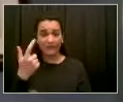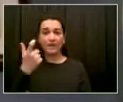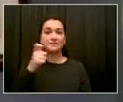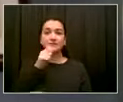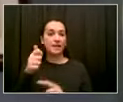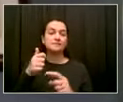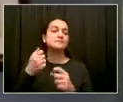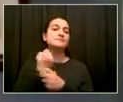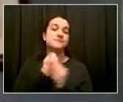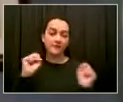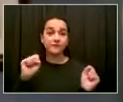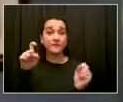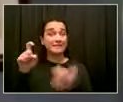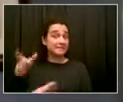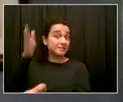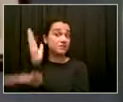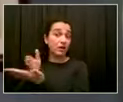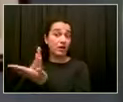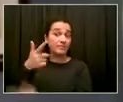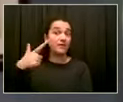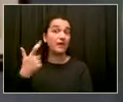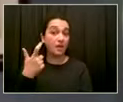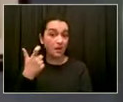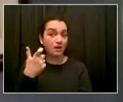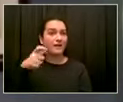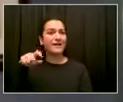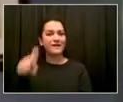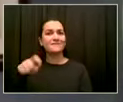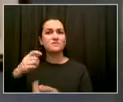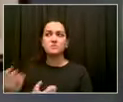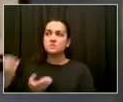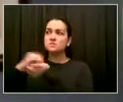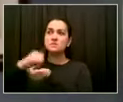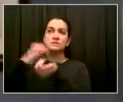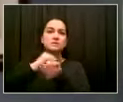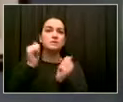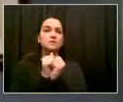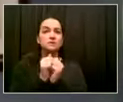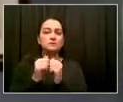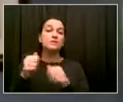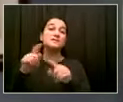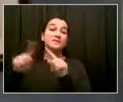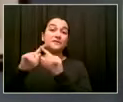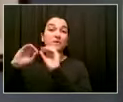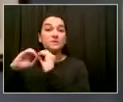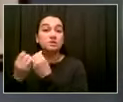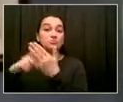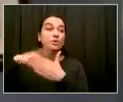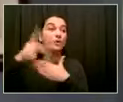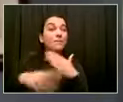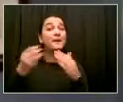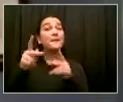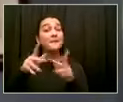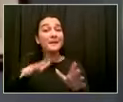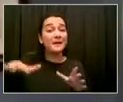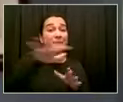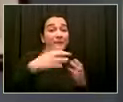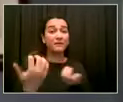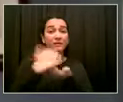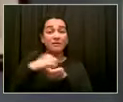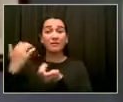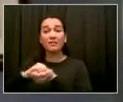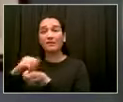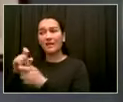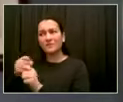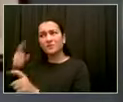And as the summer nears, we have to ensure our streets are safe for everyone, and